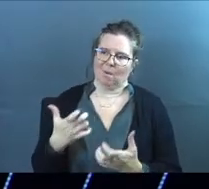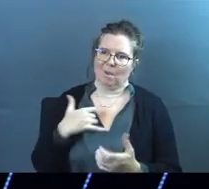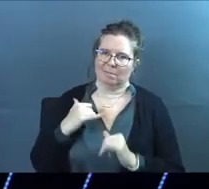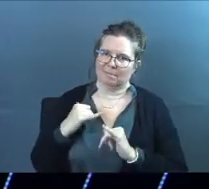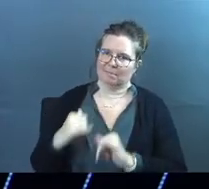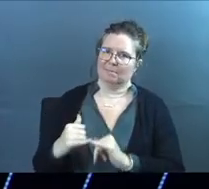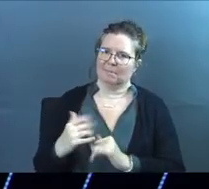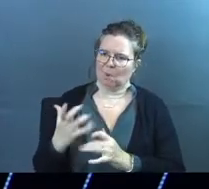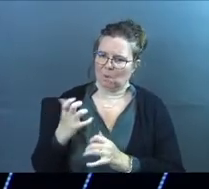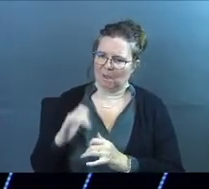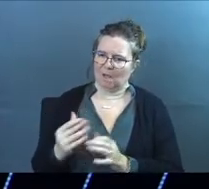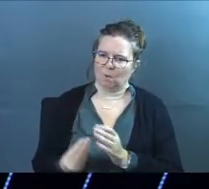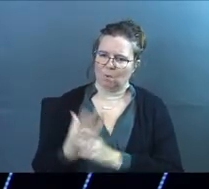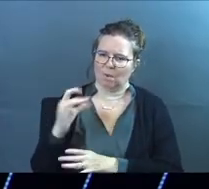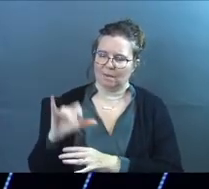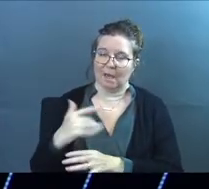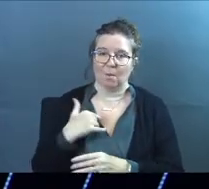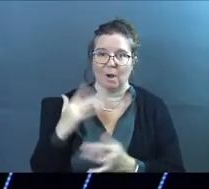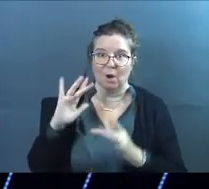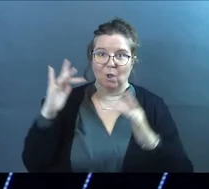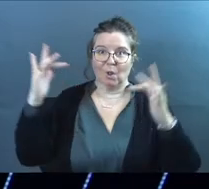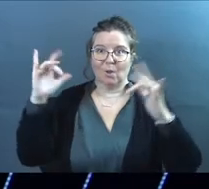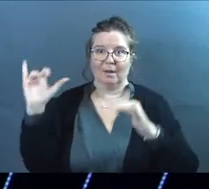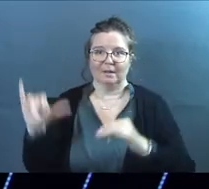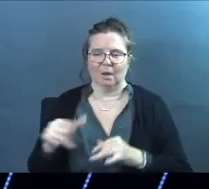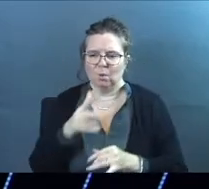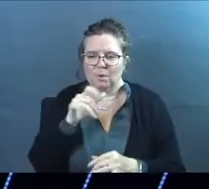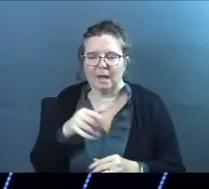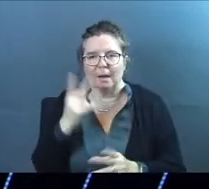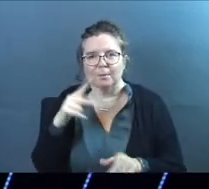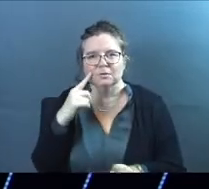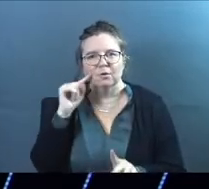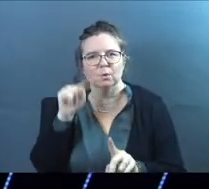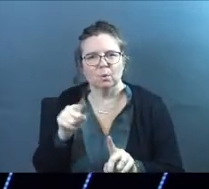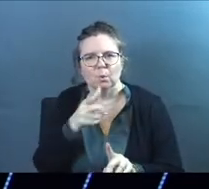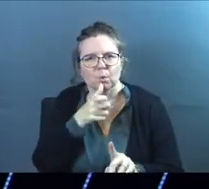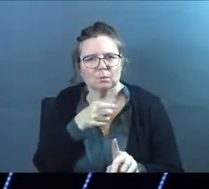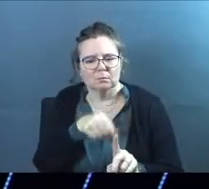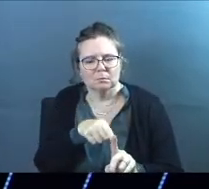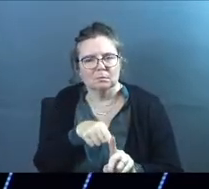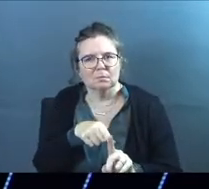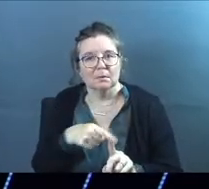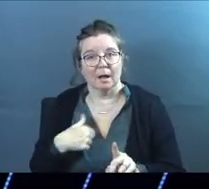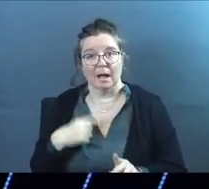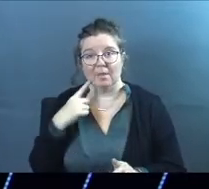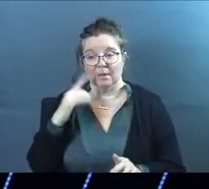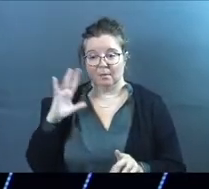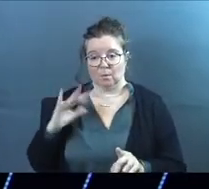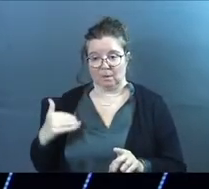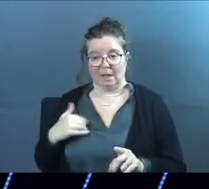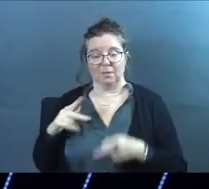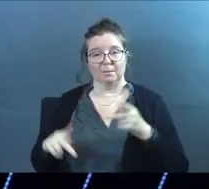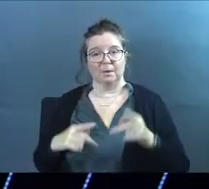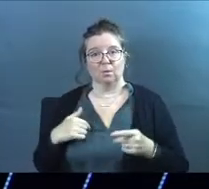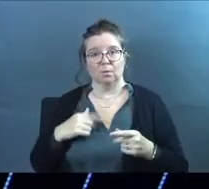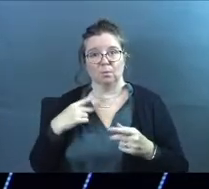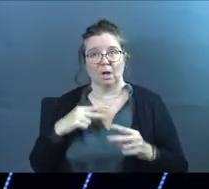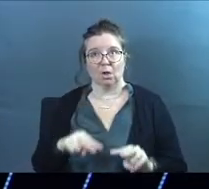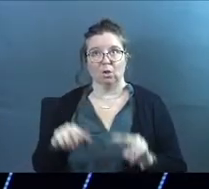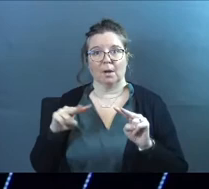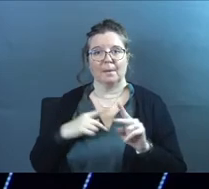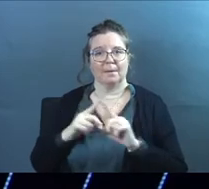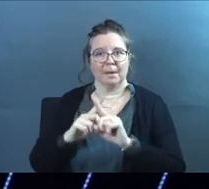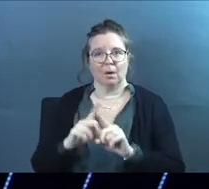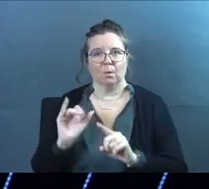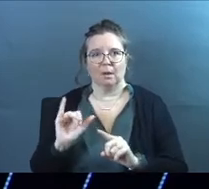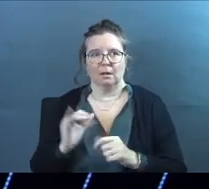that. I want to grow like that. I want to glow like that. Who's that person for you? I think early on, we all had those people, those people we looked up to